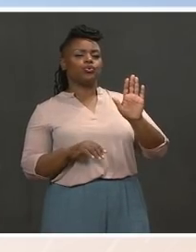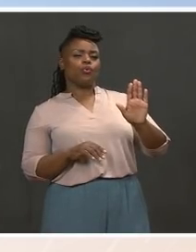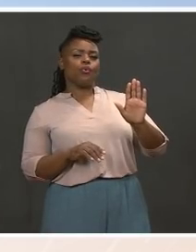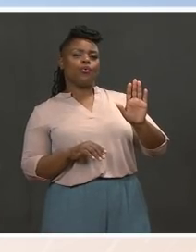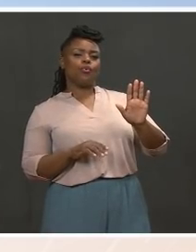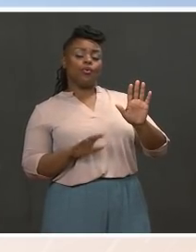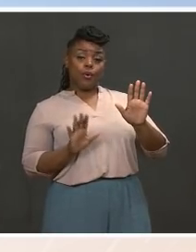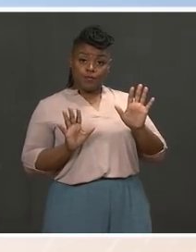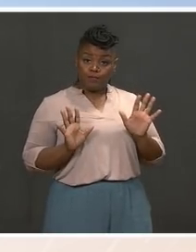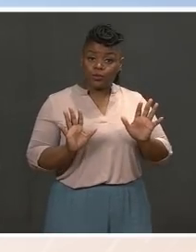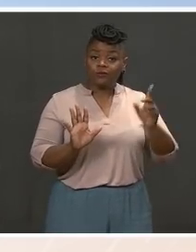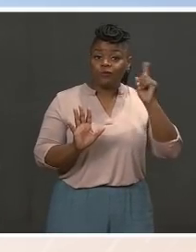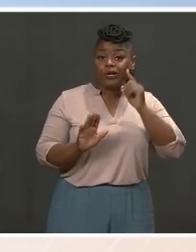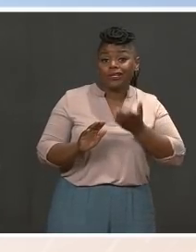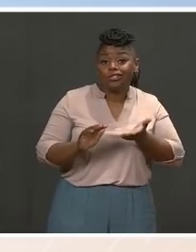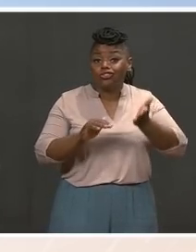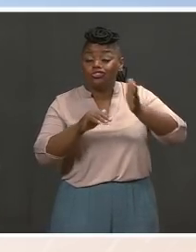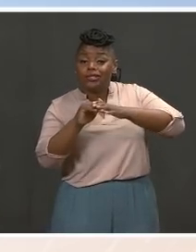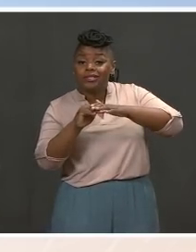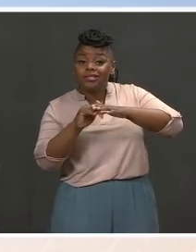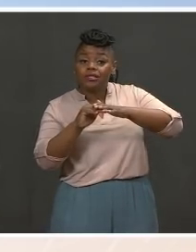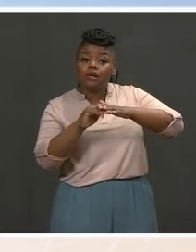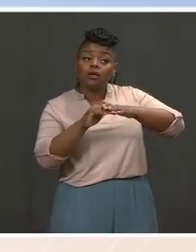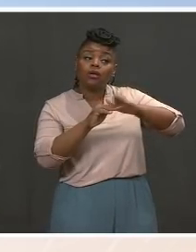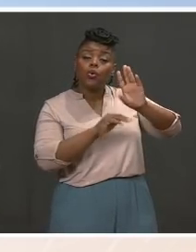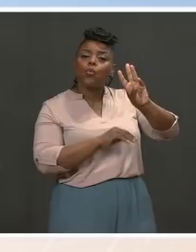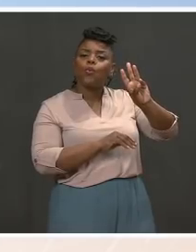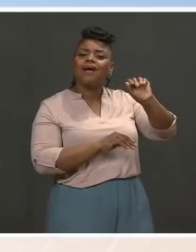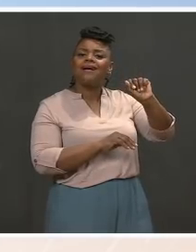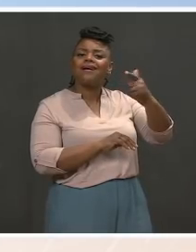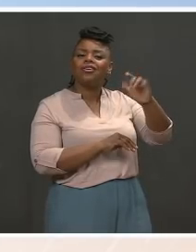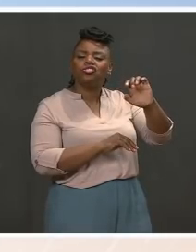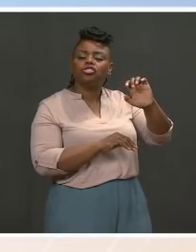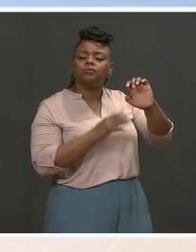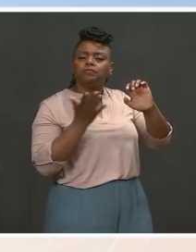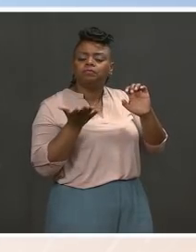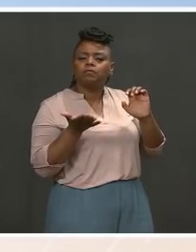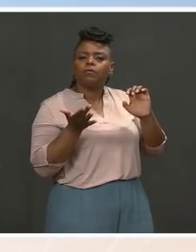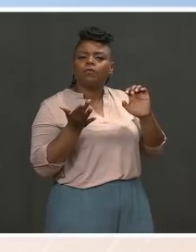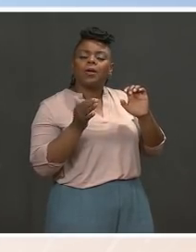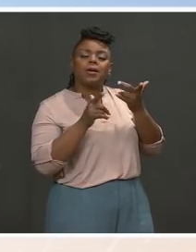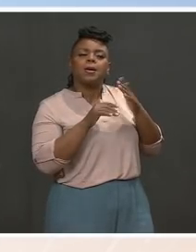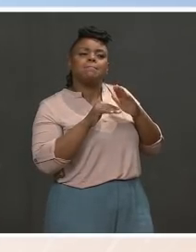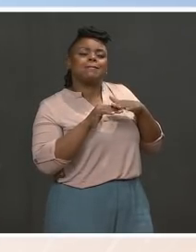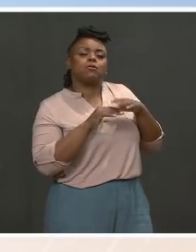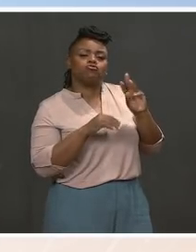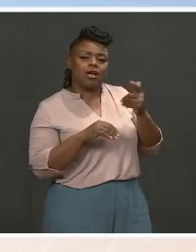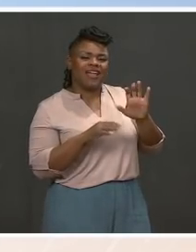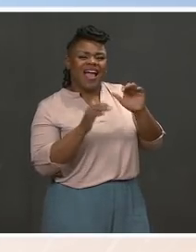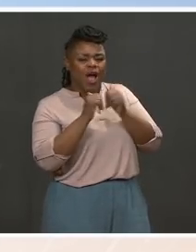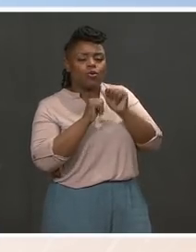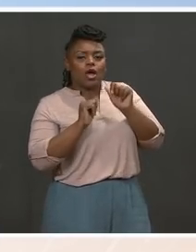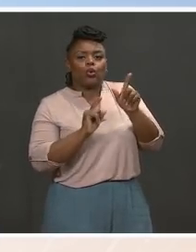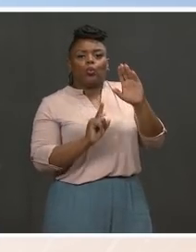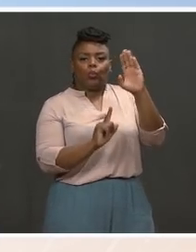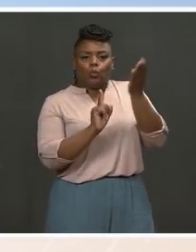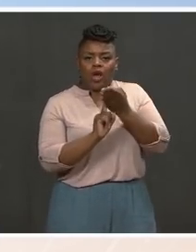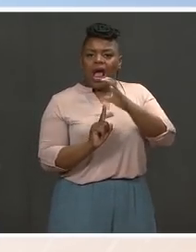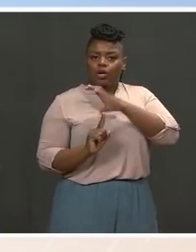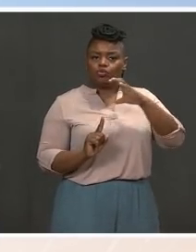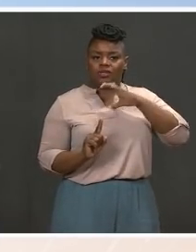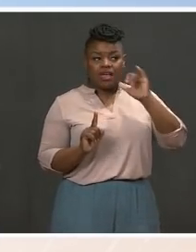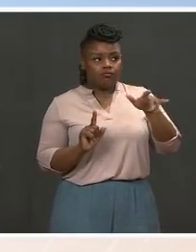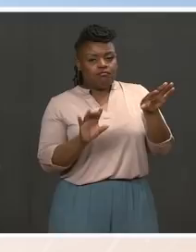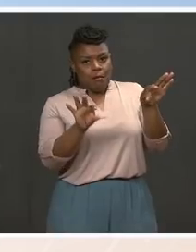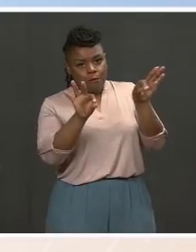increase play? And how do you convince Congress that that's an essential part? Ms. Well, I can take a